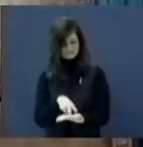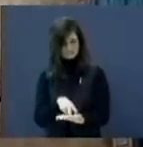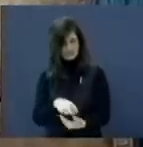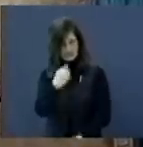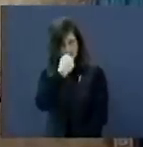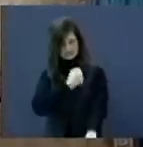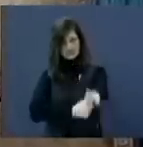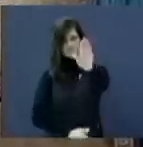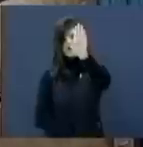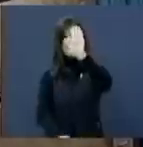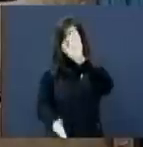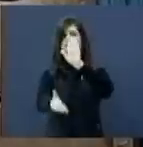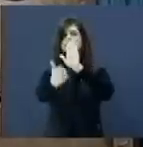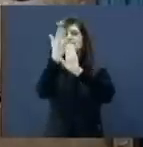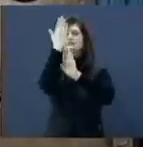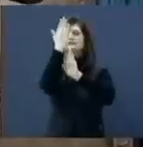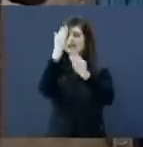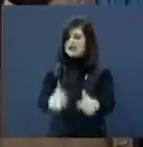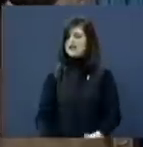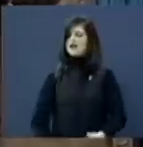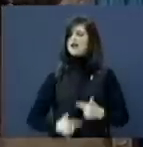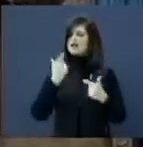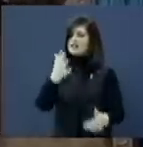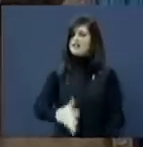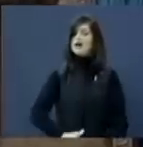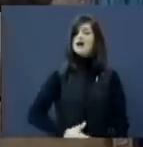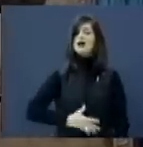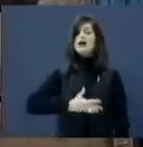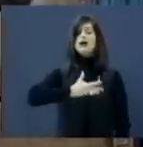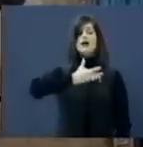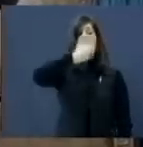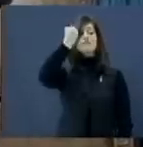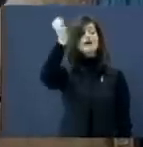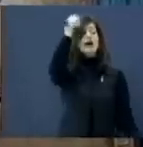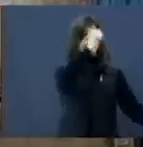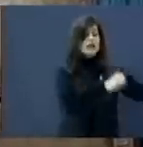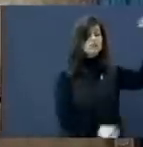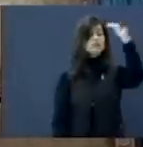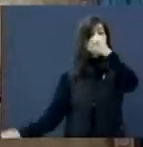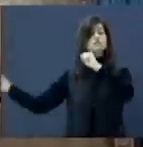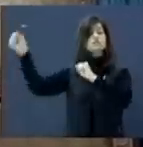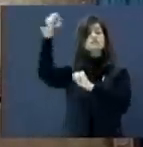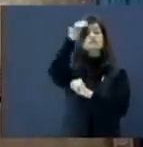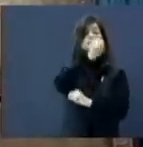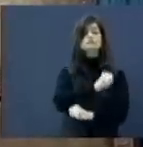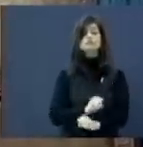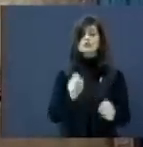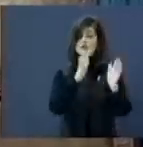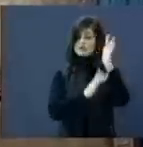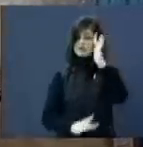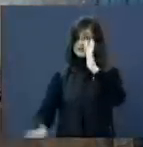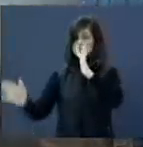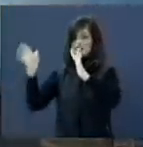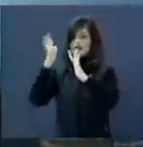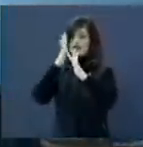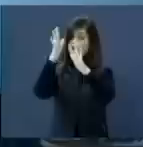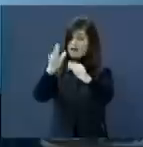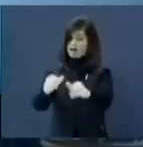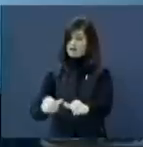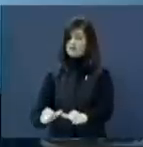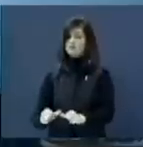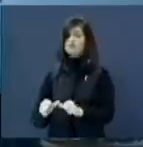As I face life's raging seas The anchor holds